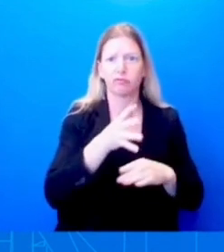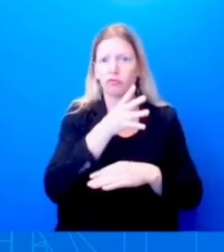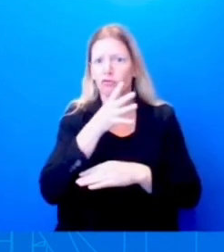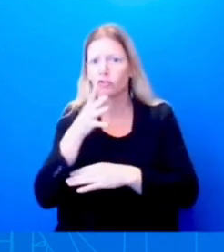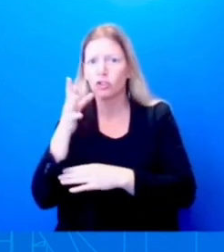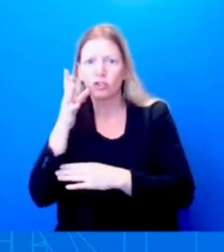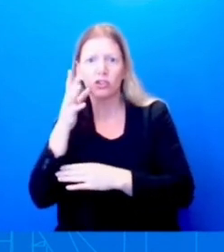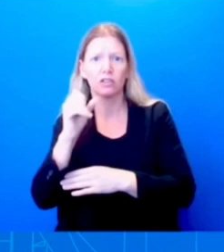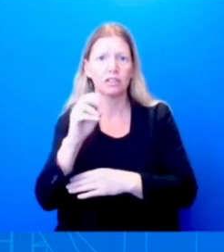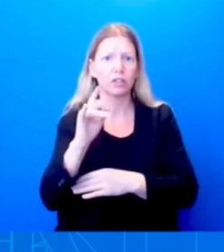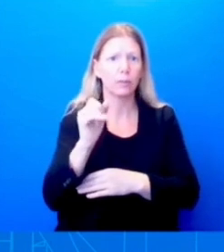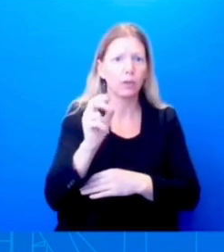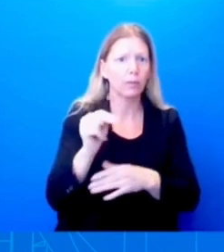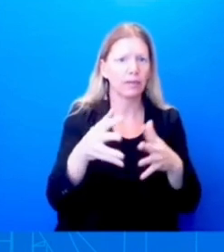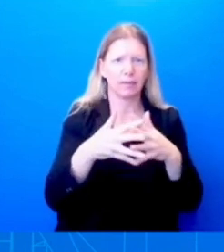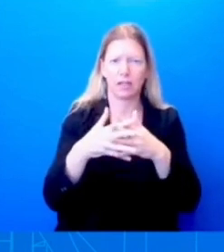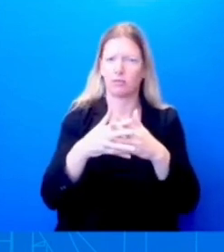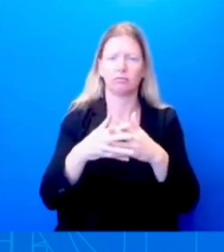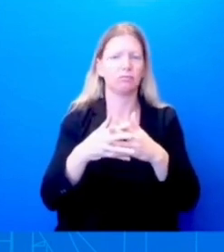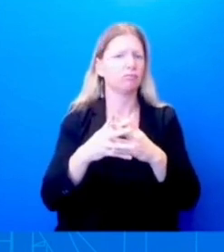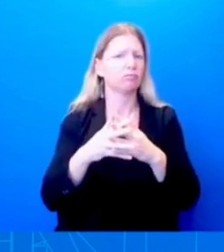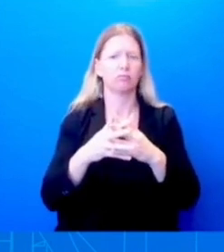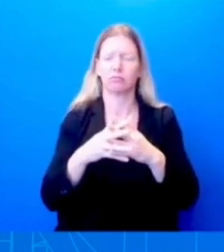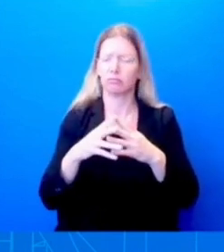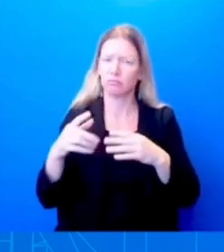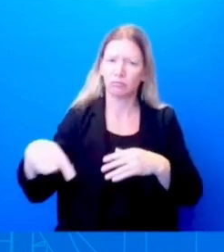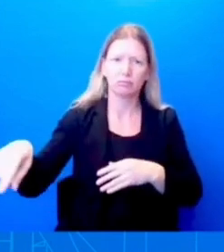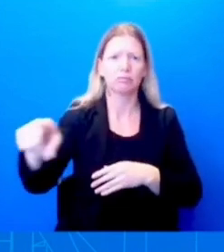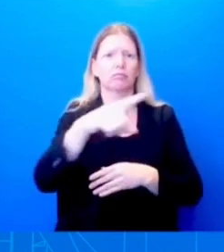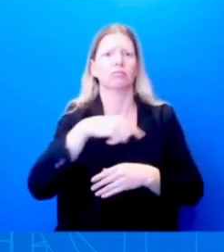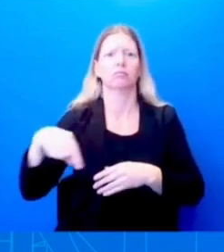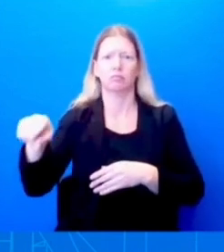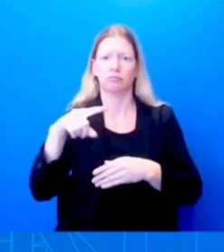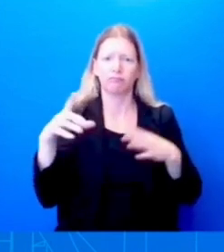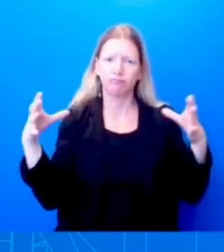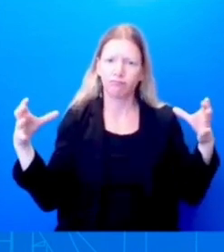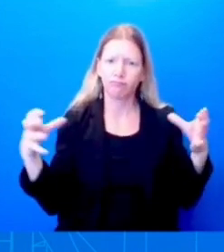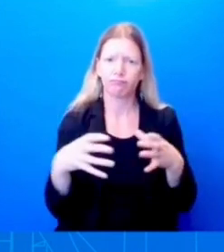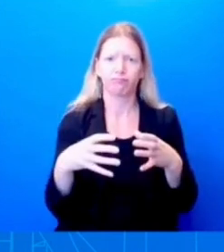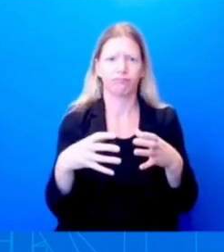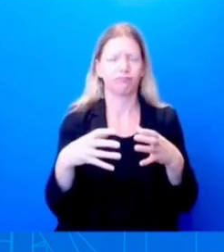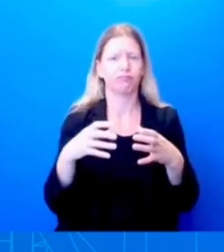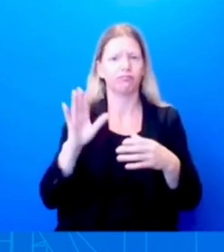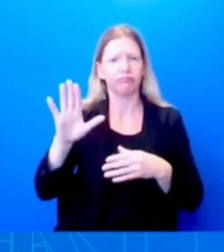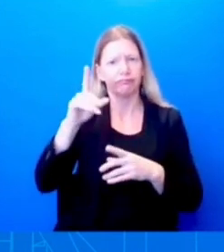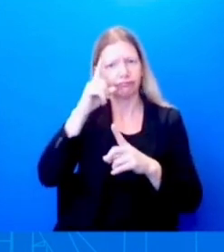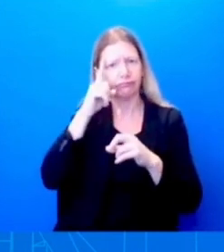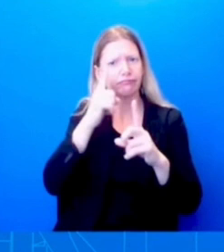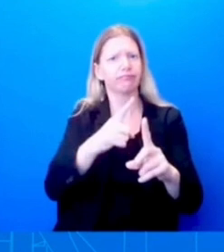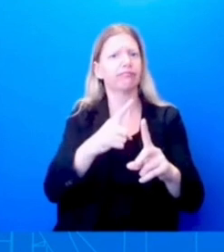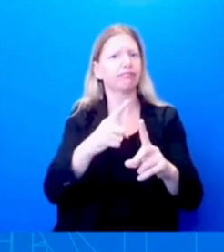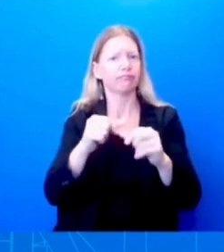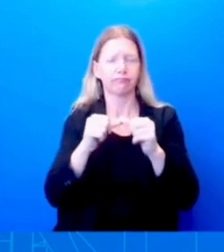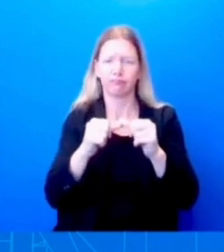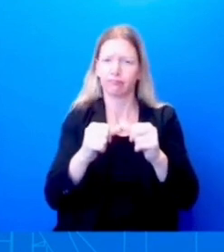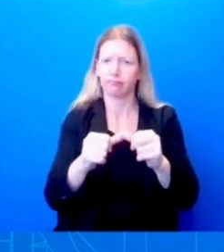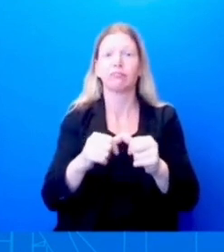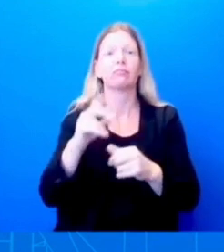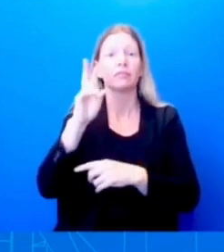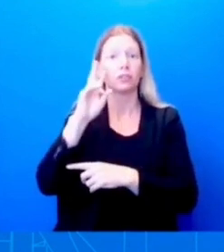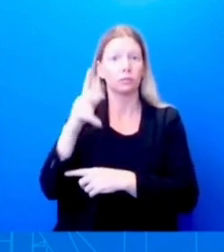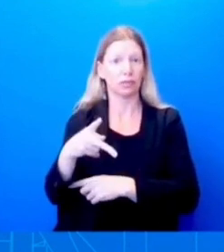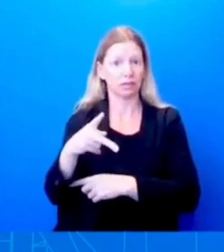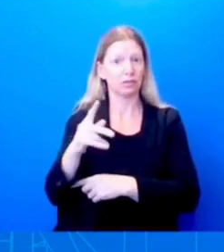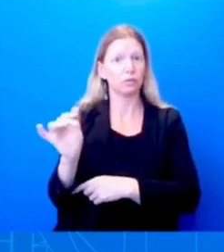people together. That will continue to be his position, as well as the Vice President's position. But yes, it requires the